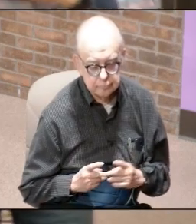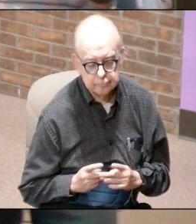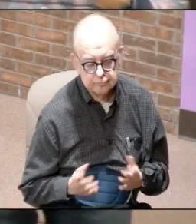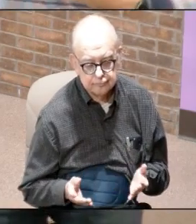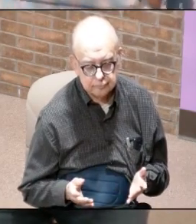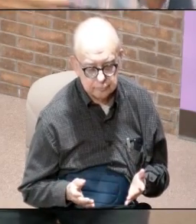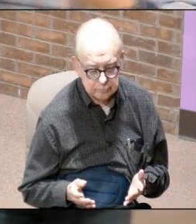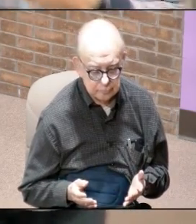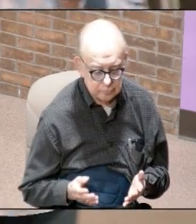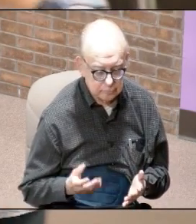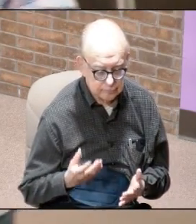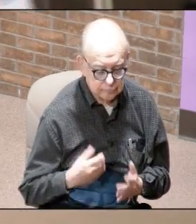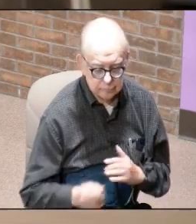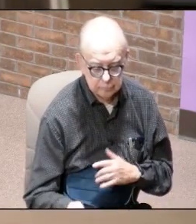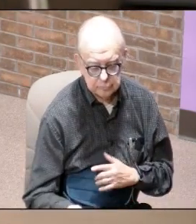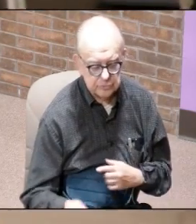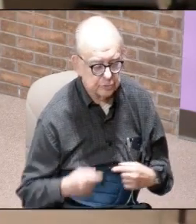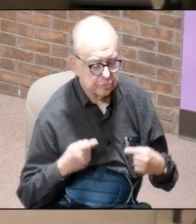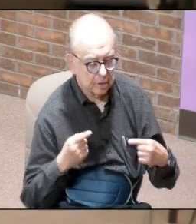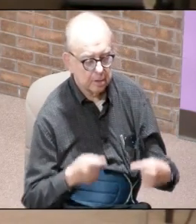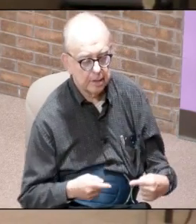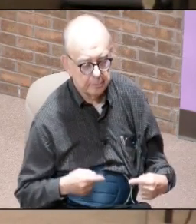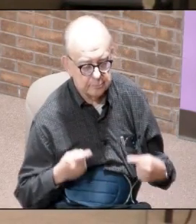outwardly you're struggling